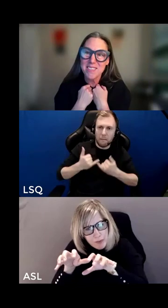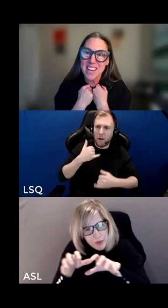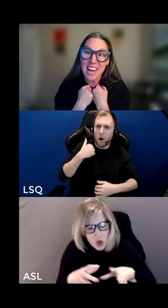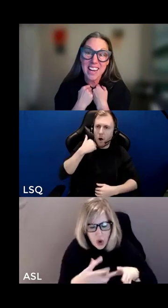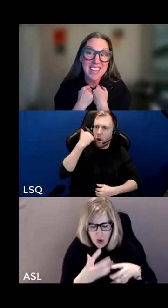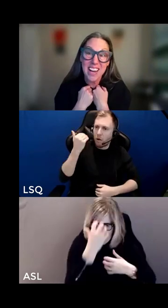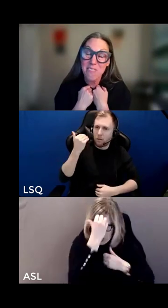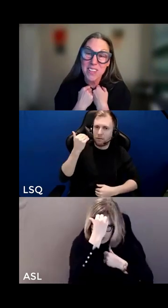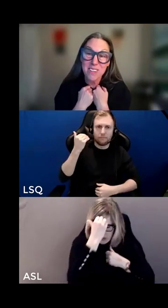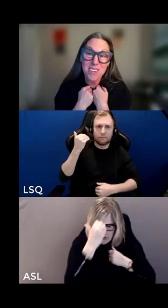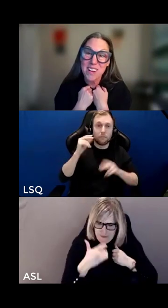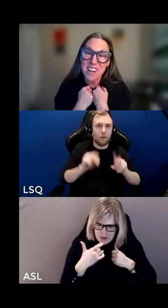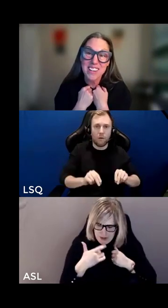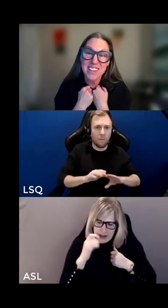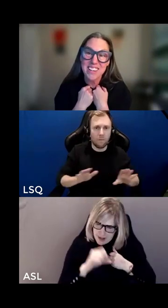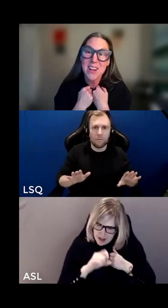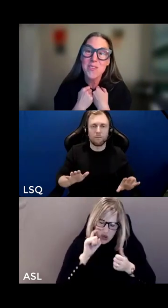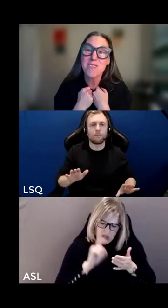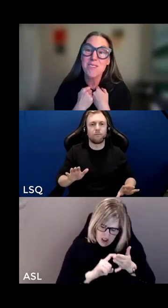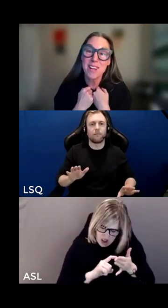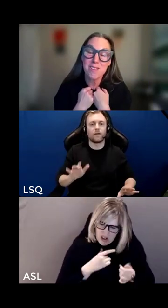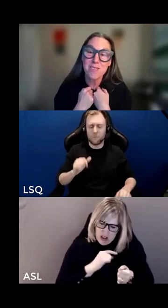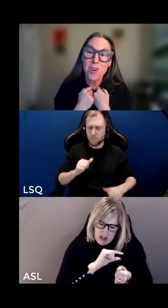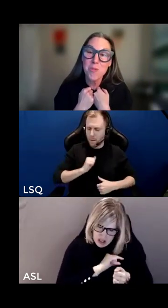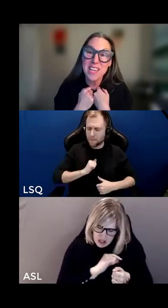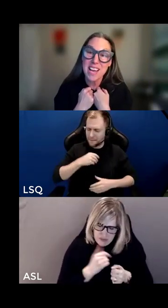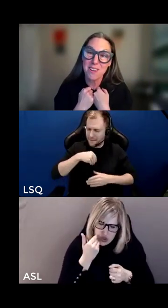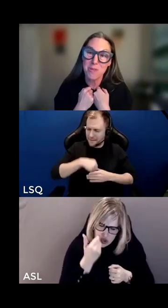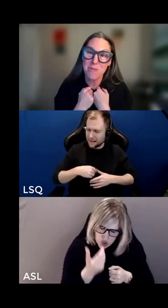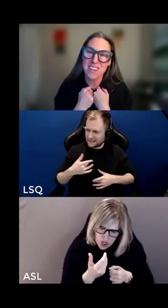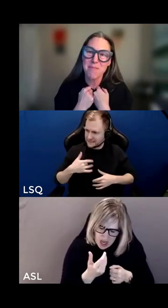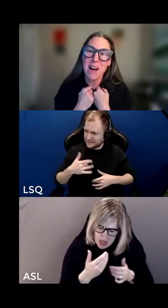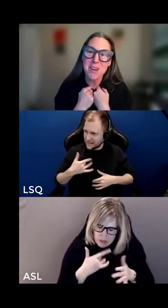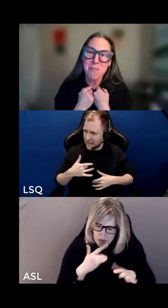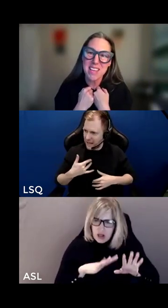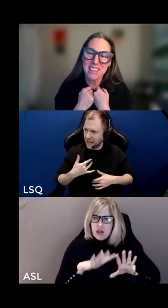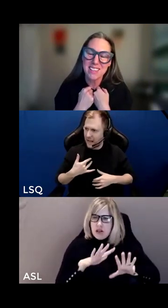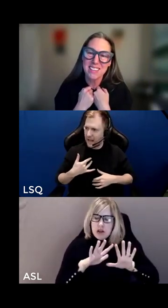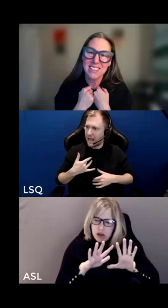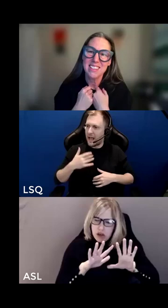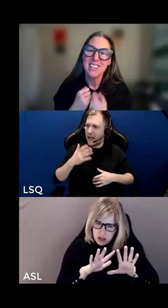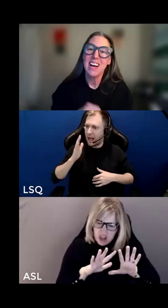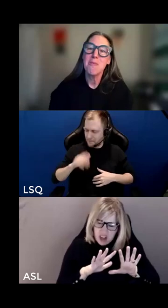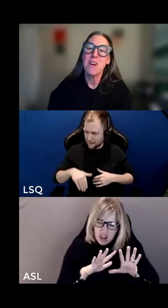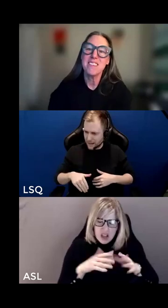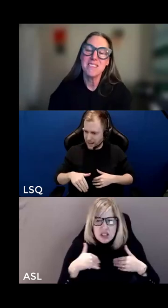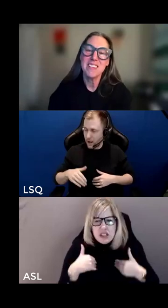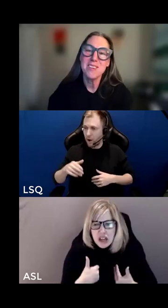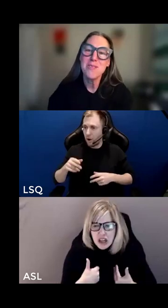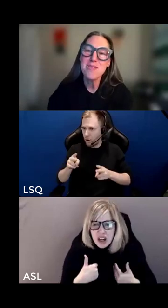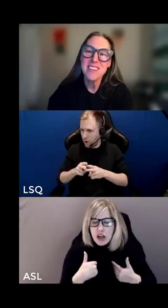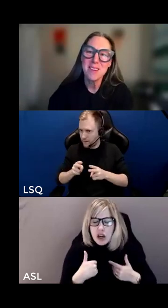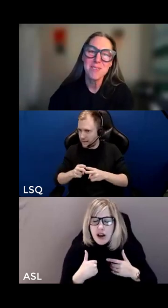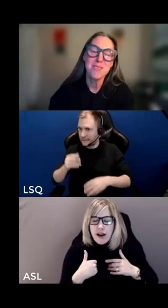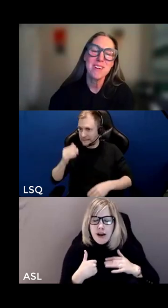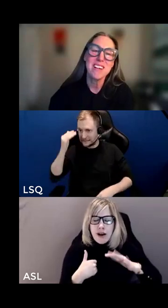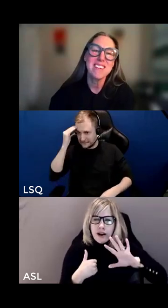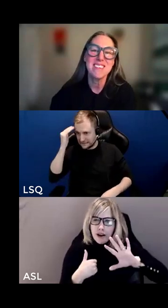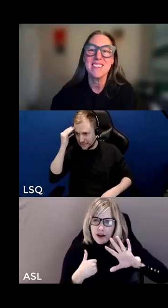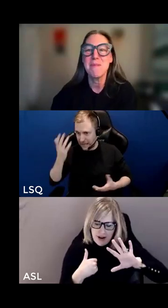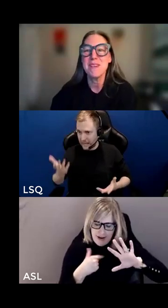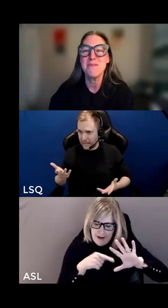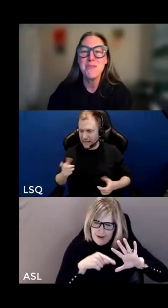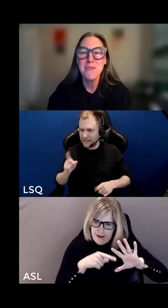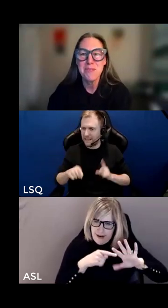recognize and say i i feel what's going on here this is trying to slow me down admire me i want to use them to